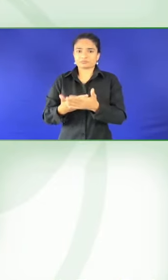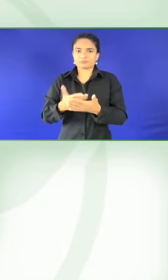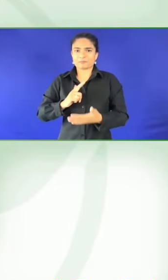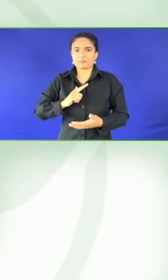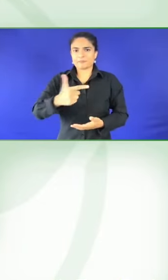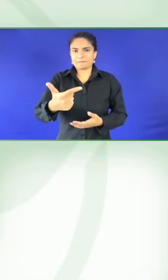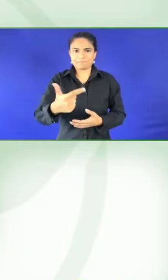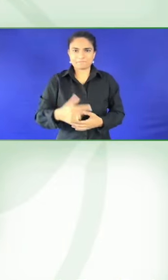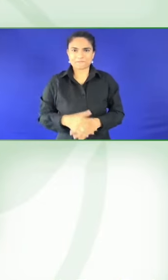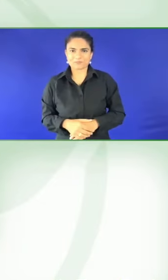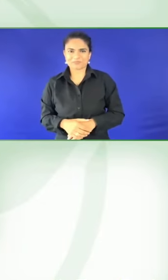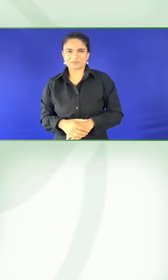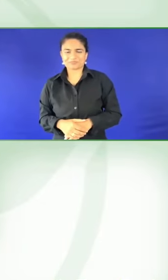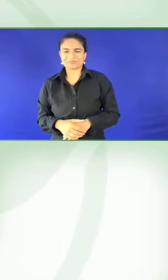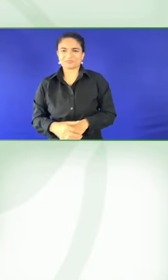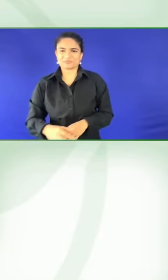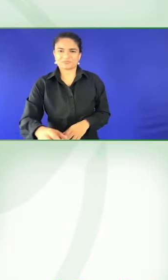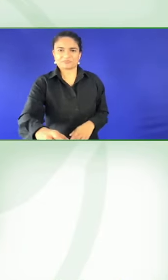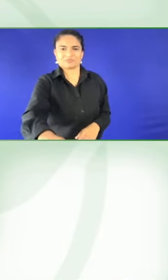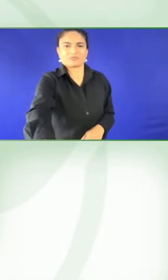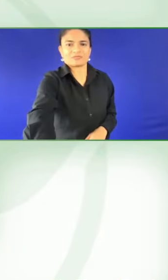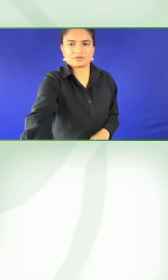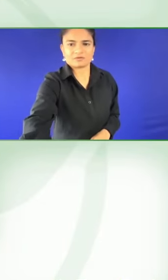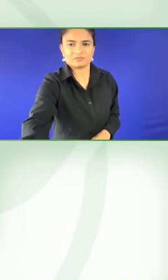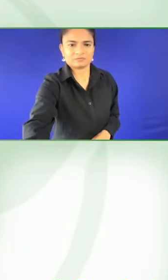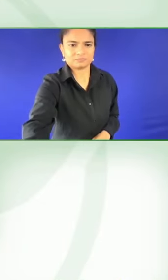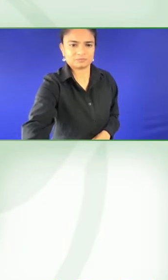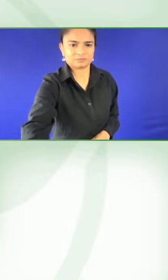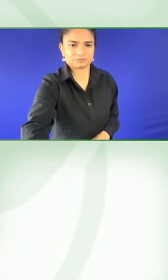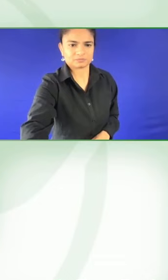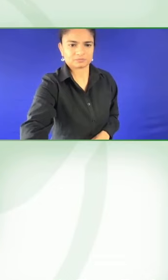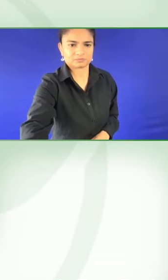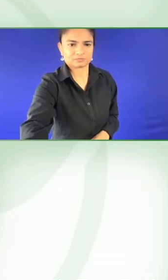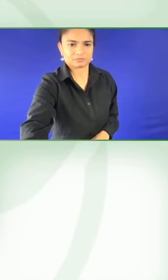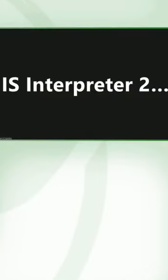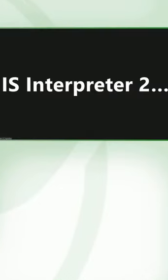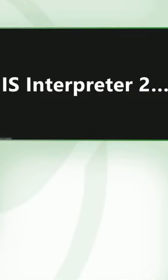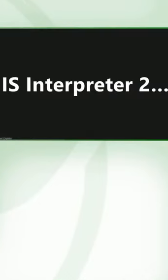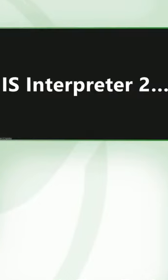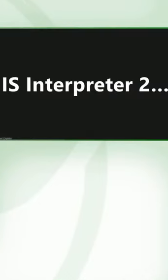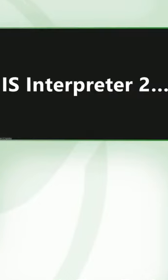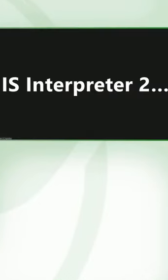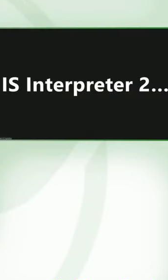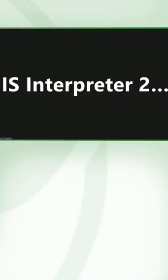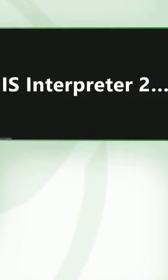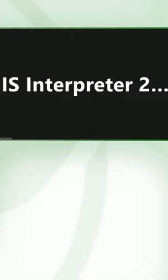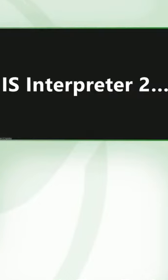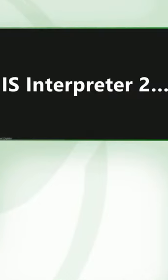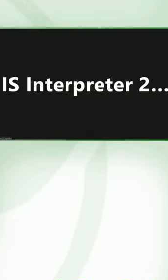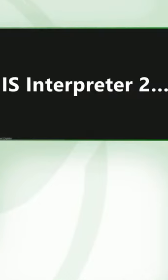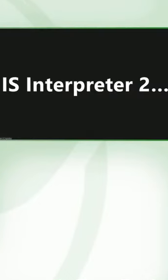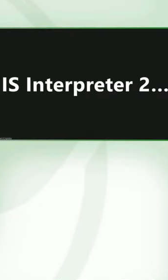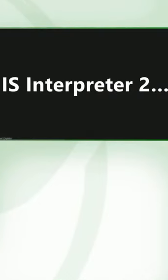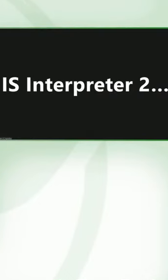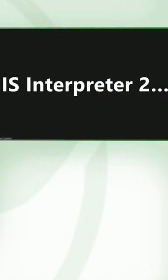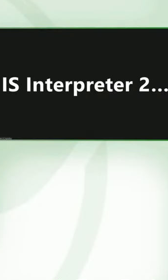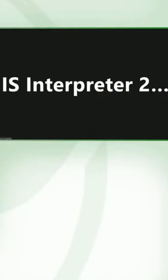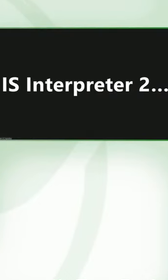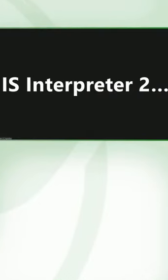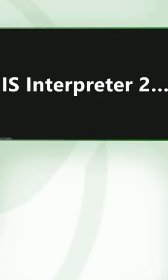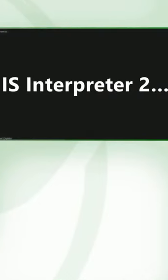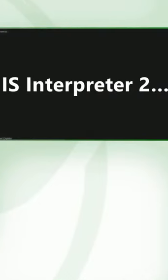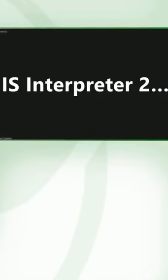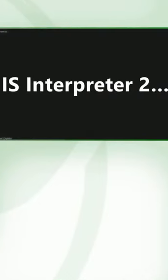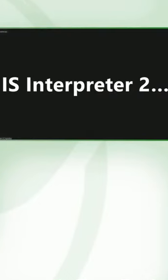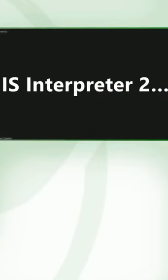way. But another thing that we find very interesting, and I know this might be a little bit of an odd perspective, but